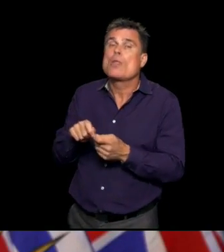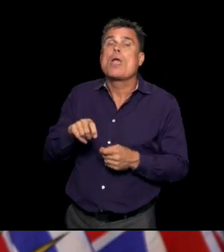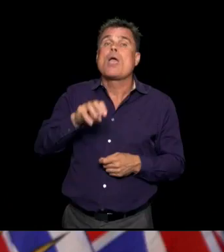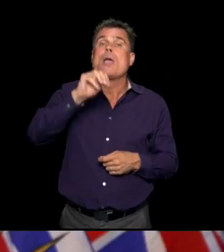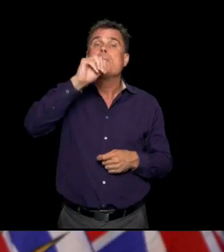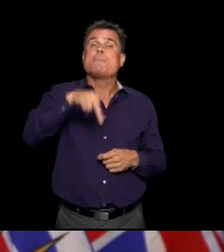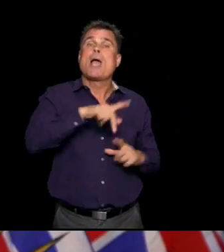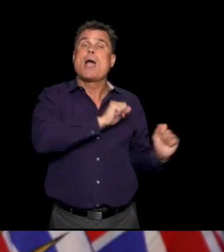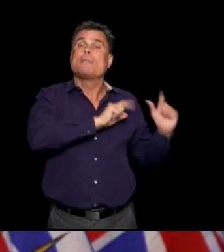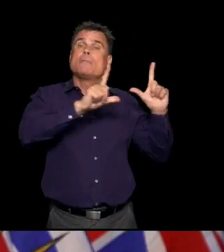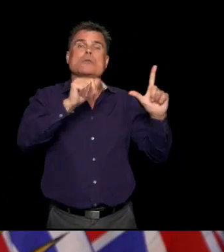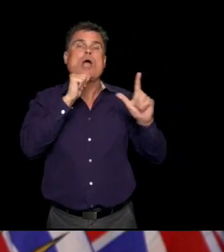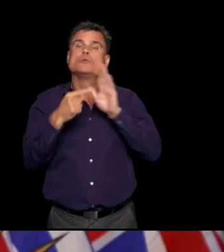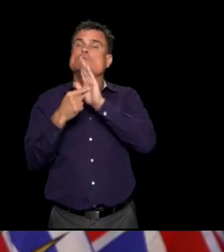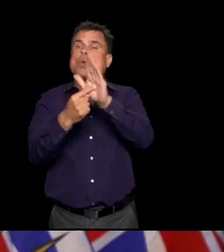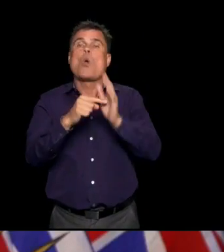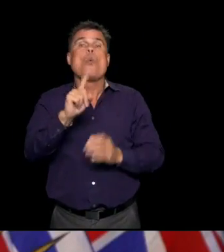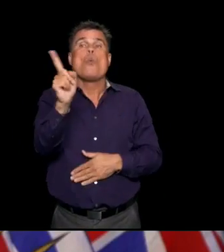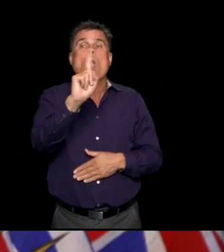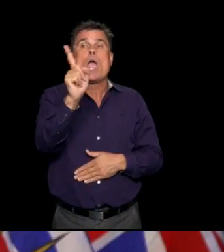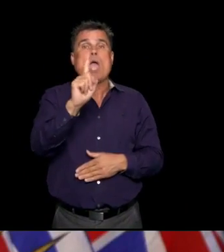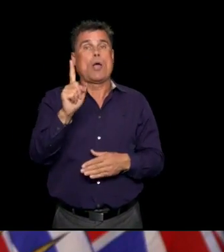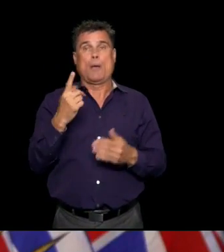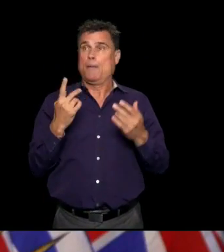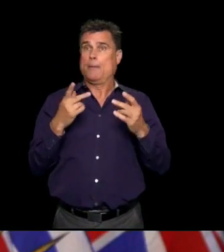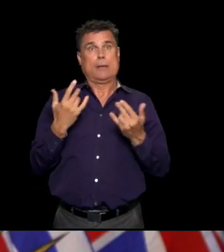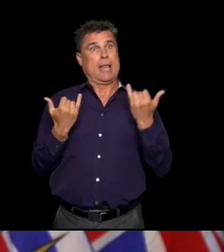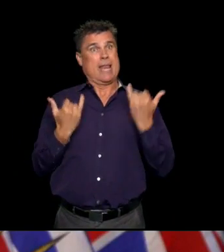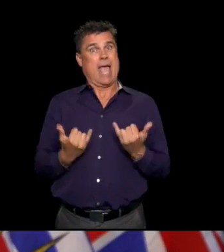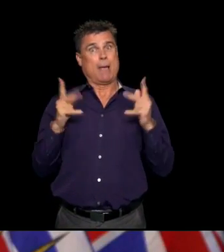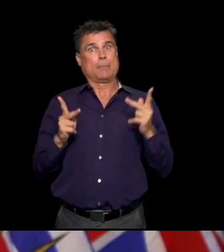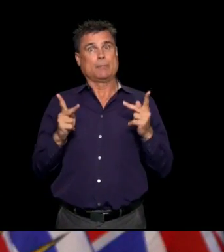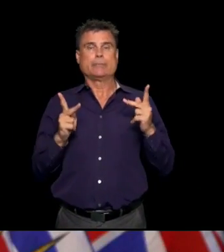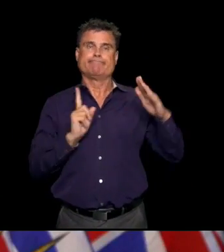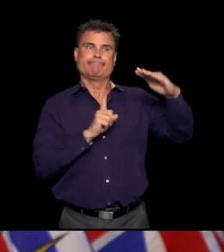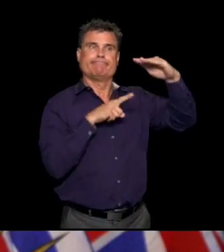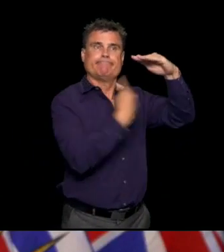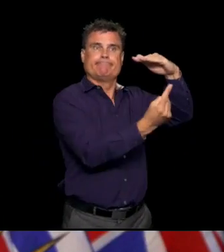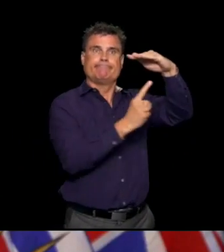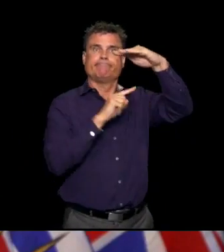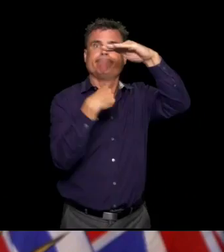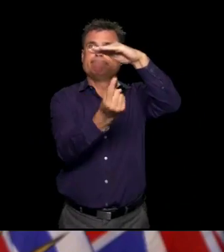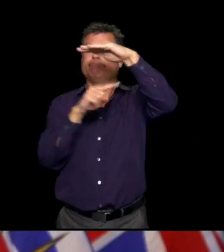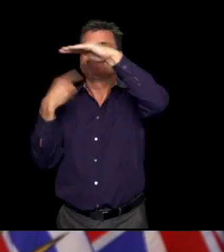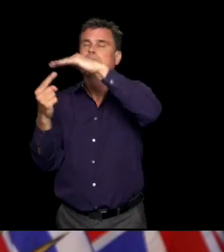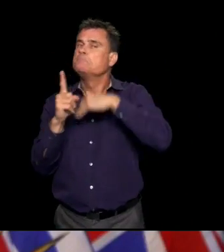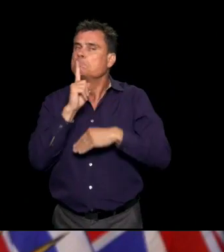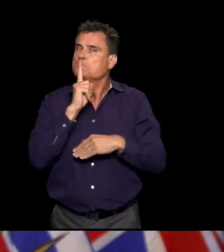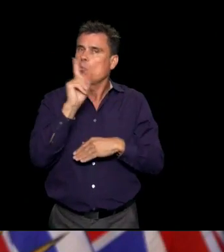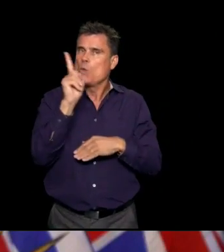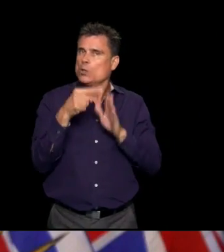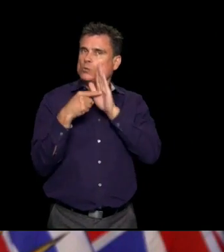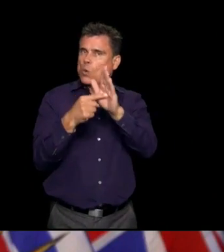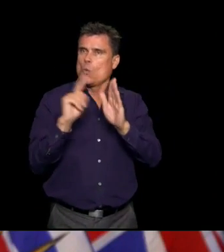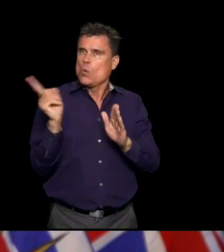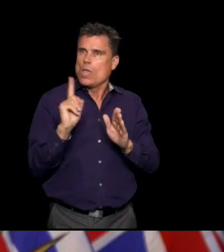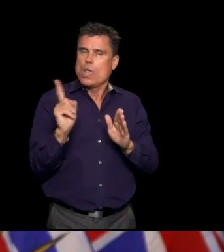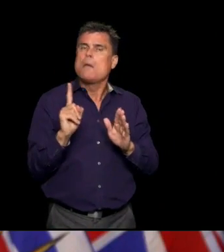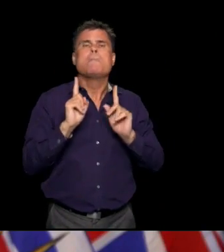over the province because they've been exposed in one place or another. So it is an important piece of information for people.